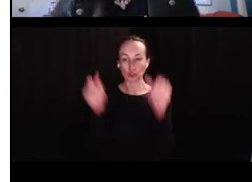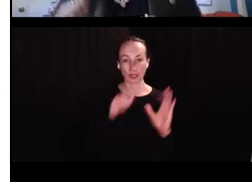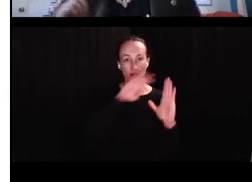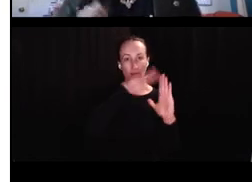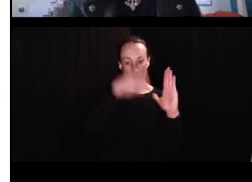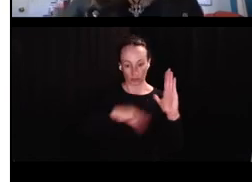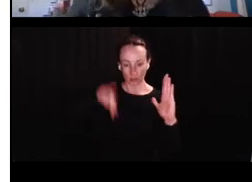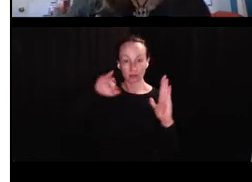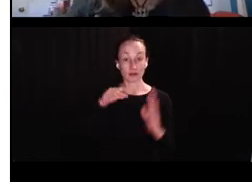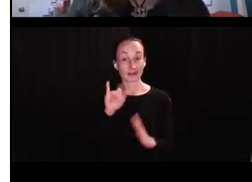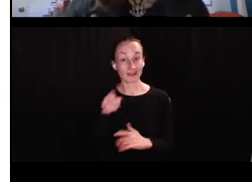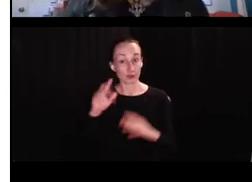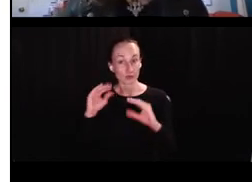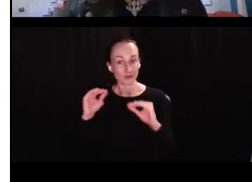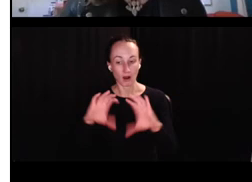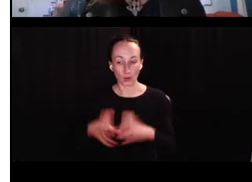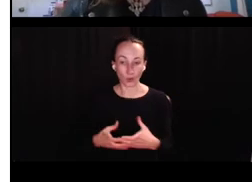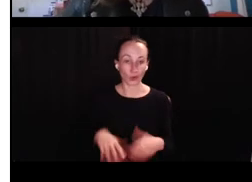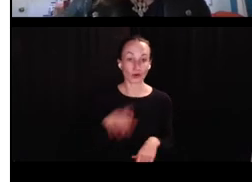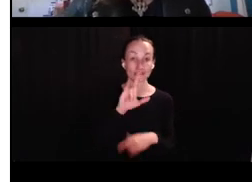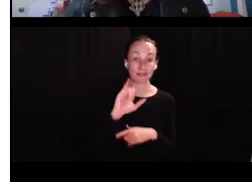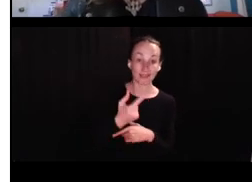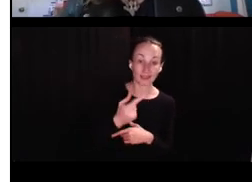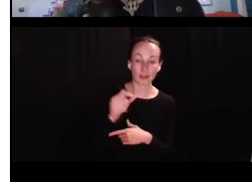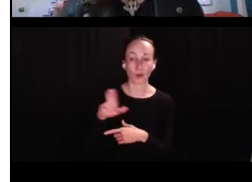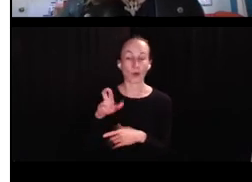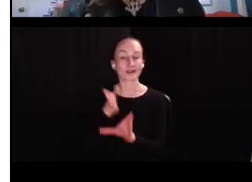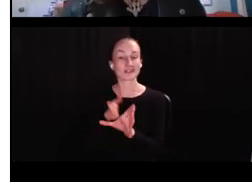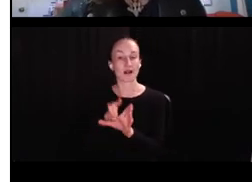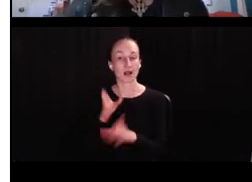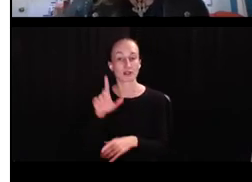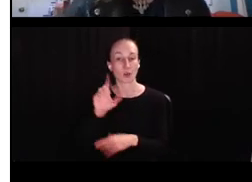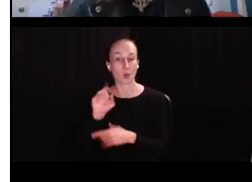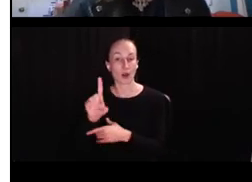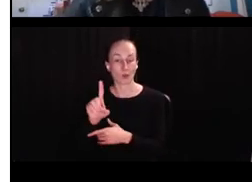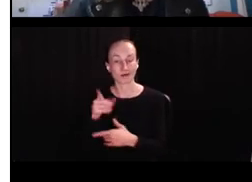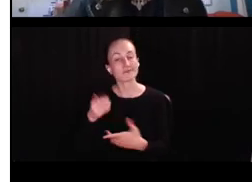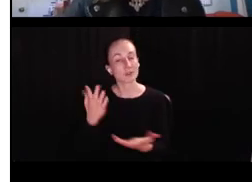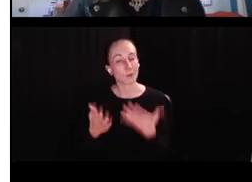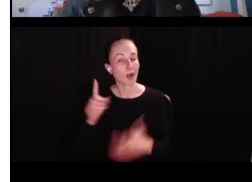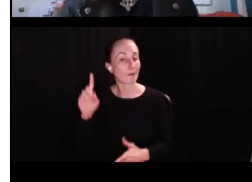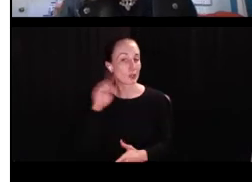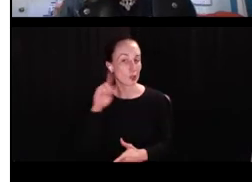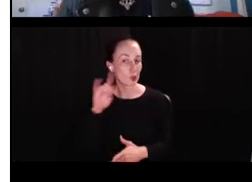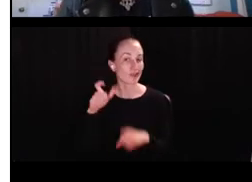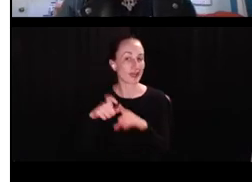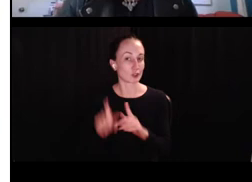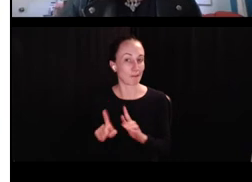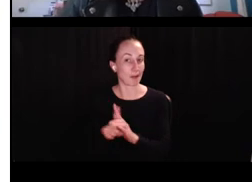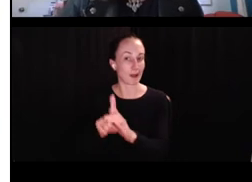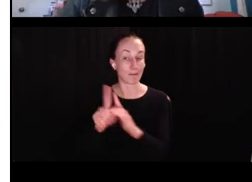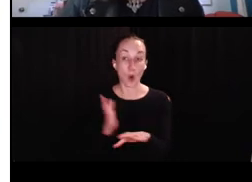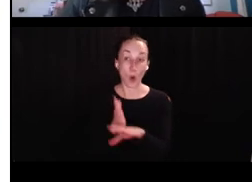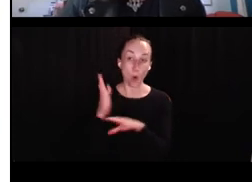if you've taught Ling or psychology, or if you've taken 101, you probably have heard of over